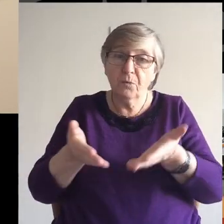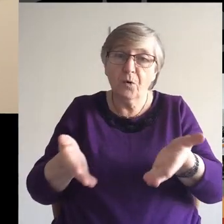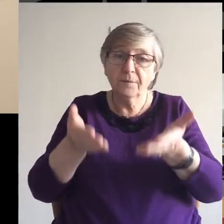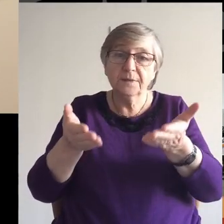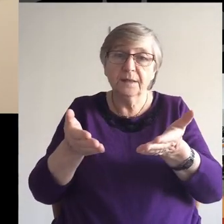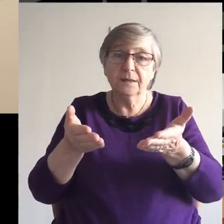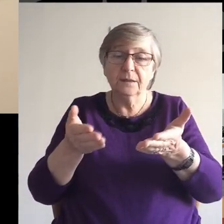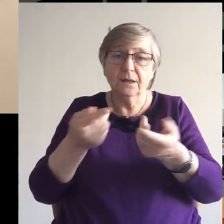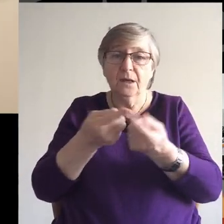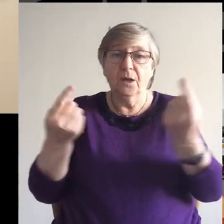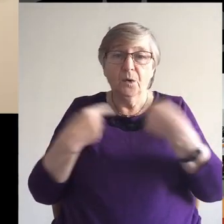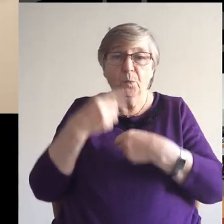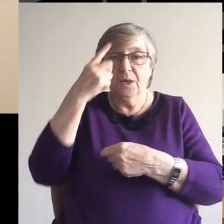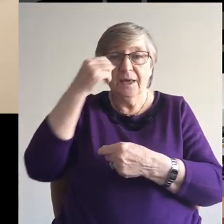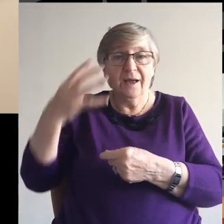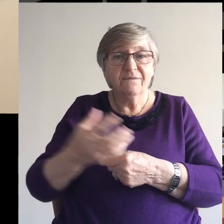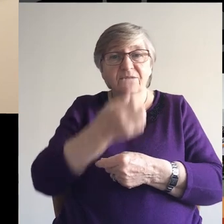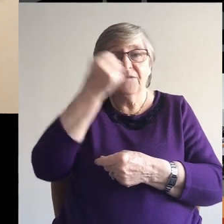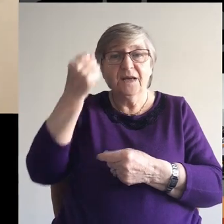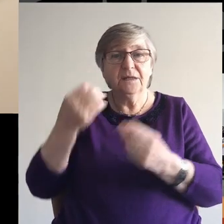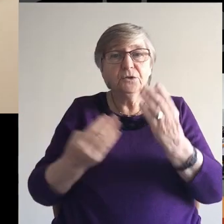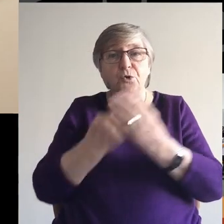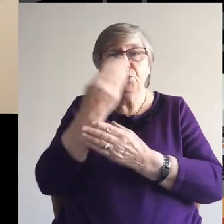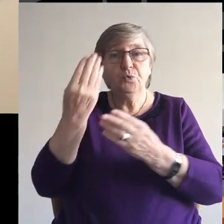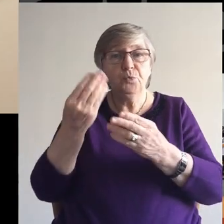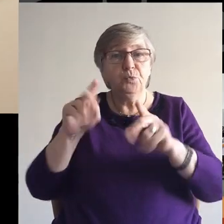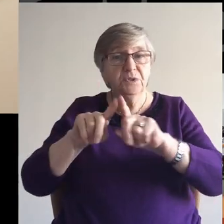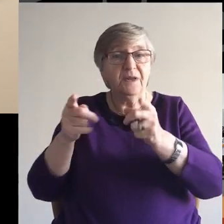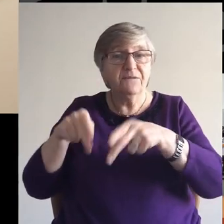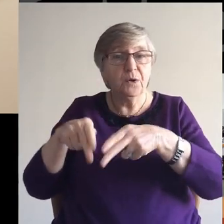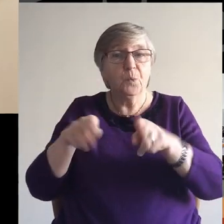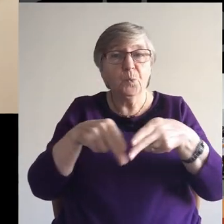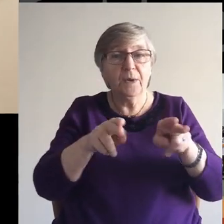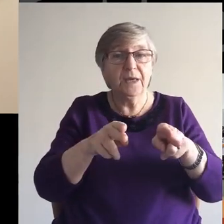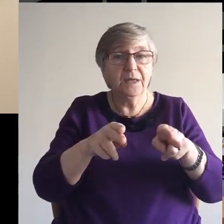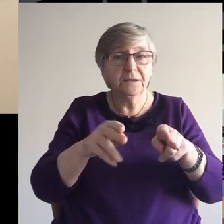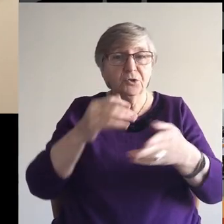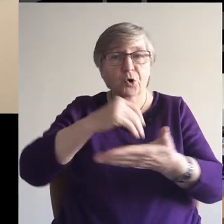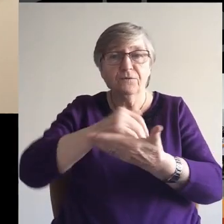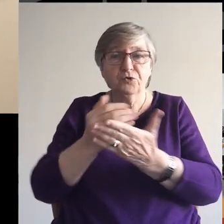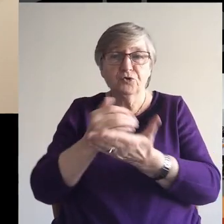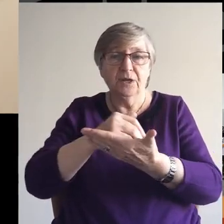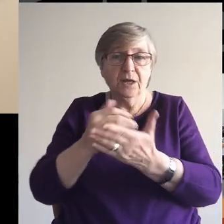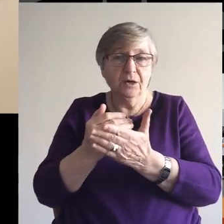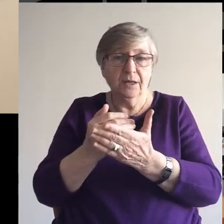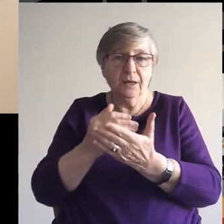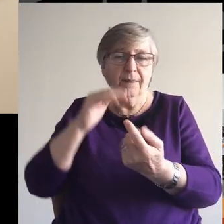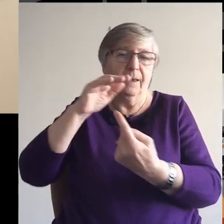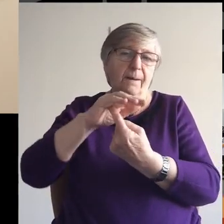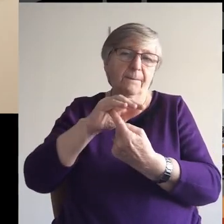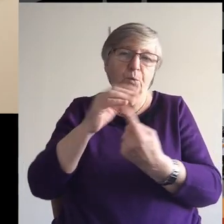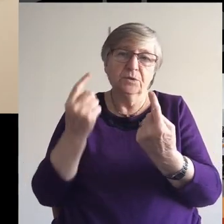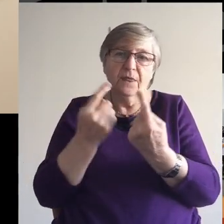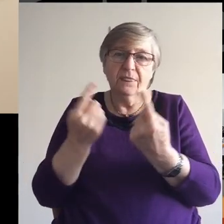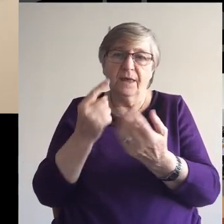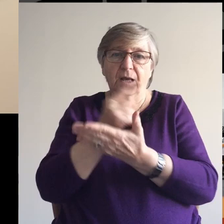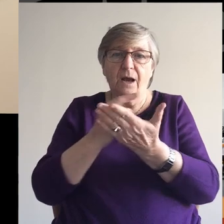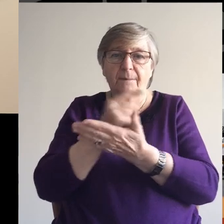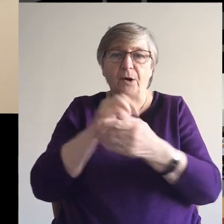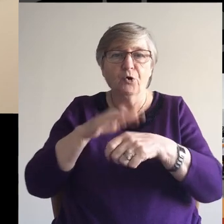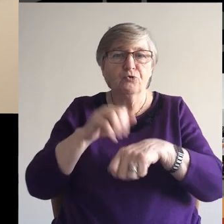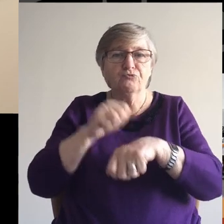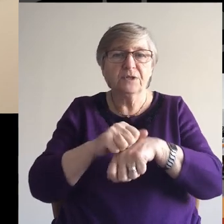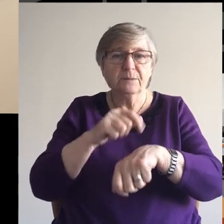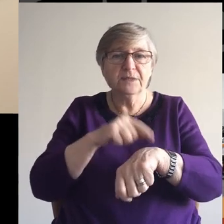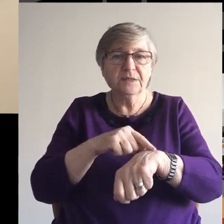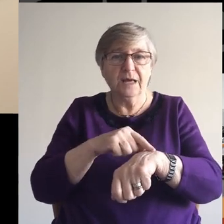new ways, different ways of sharing the important message, the good news of